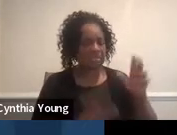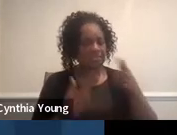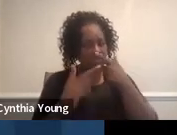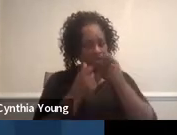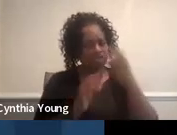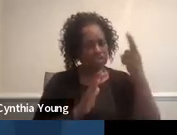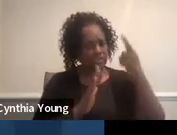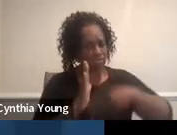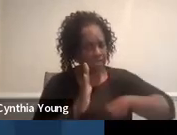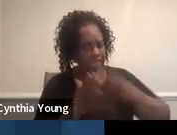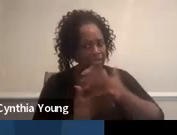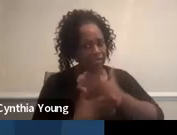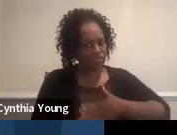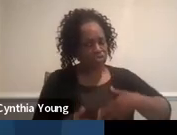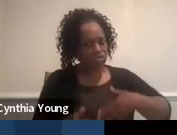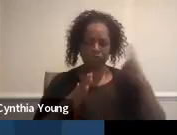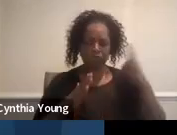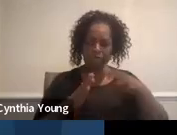I enjoy it.